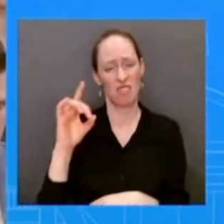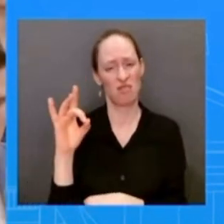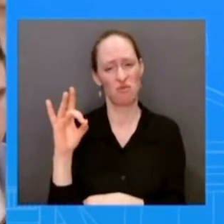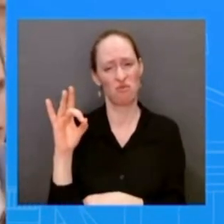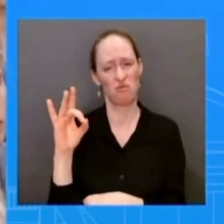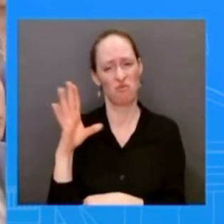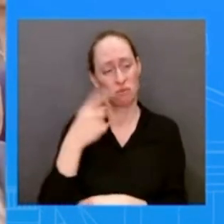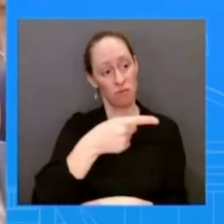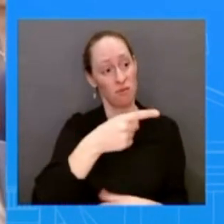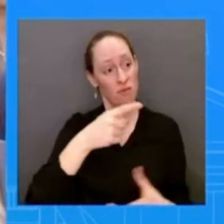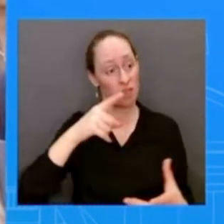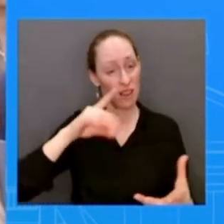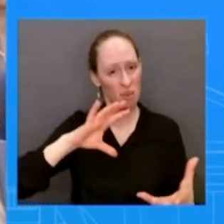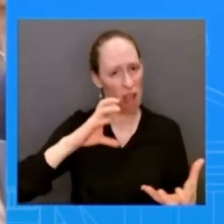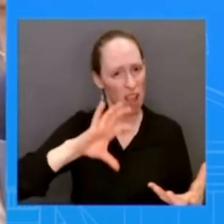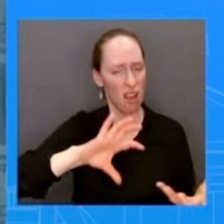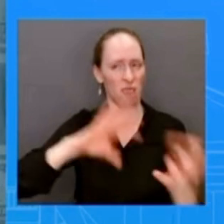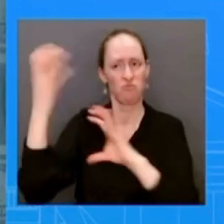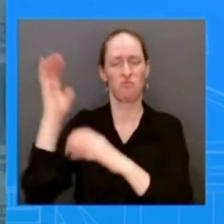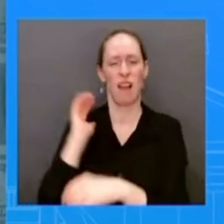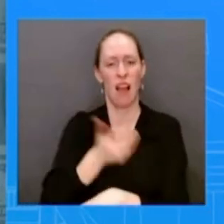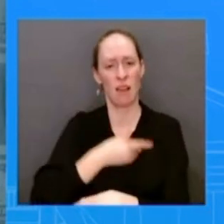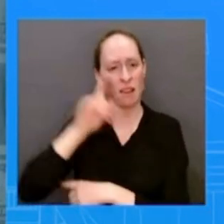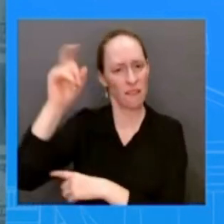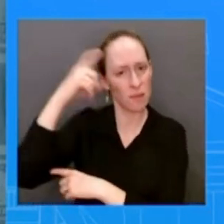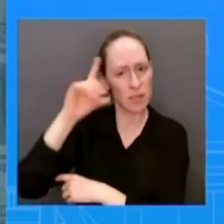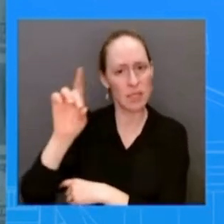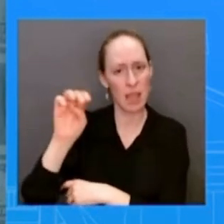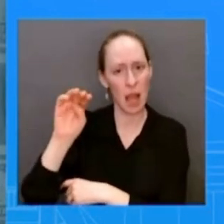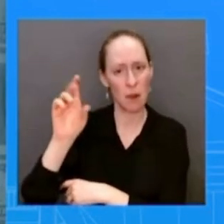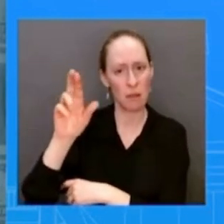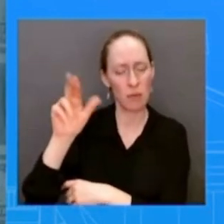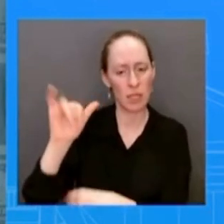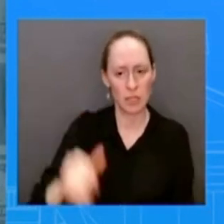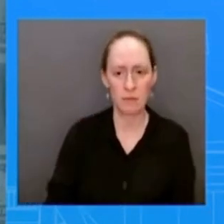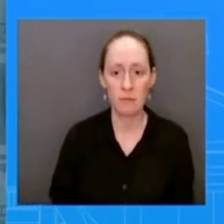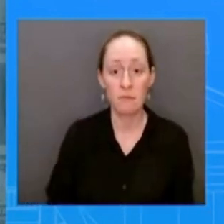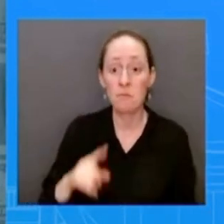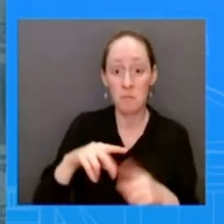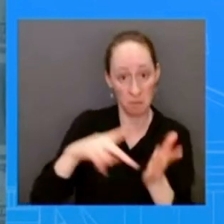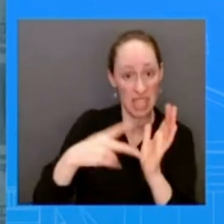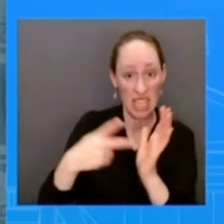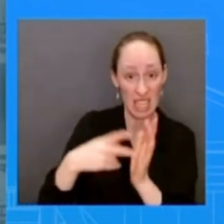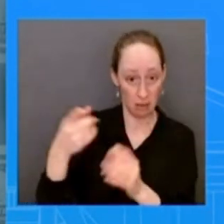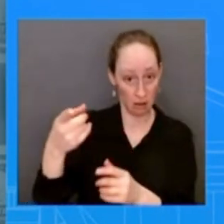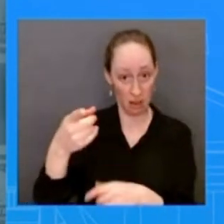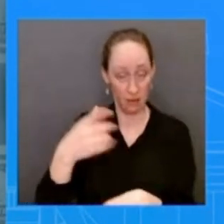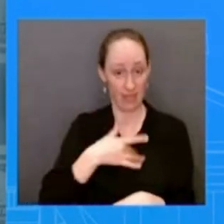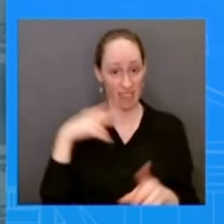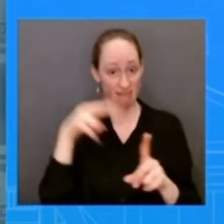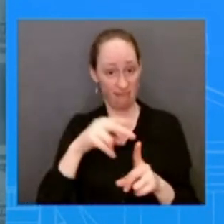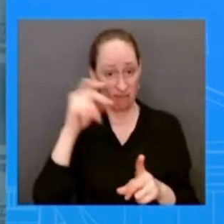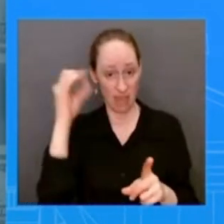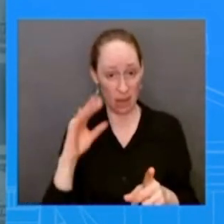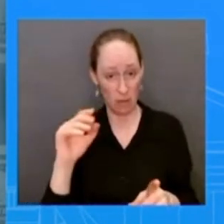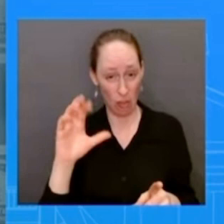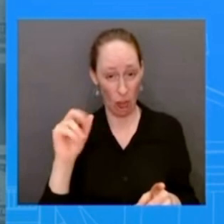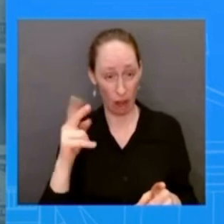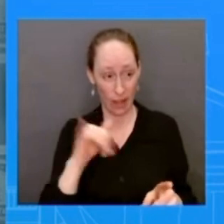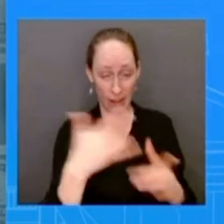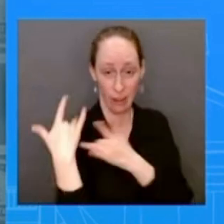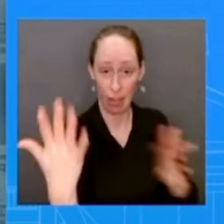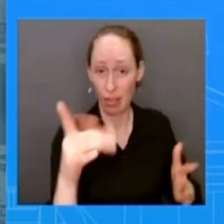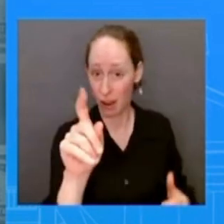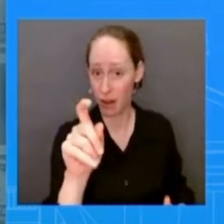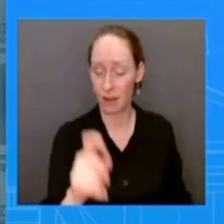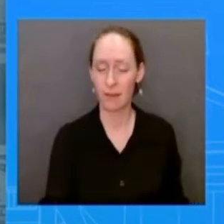irresponsible i answered your question i answered your question oh go ahead thank you thanks green um so with the more direct language i'm asking